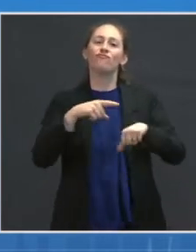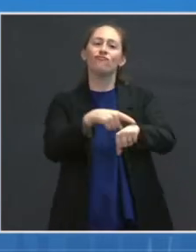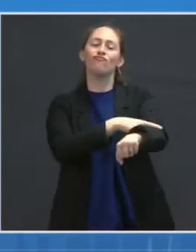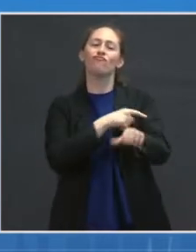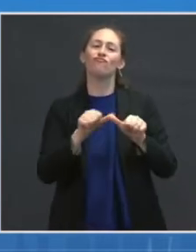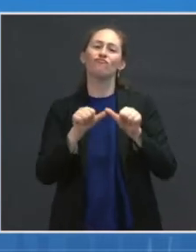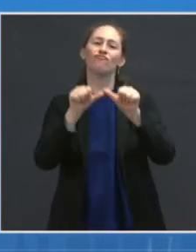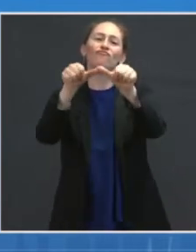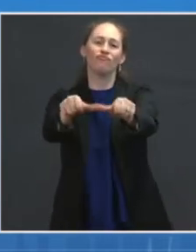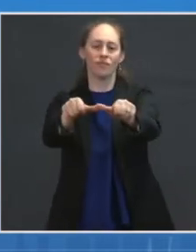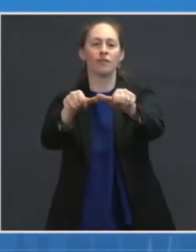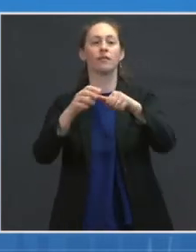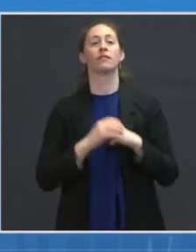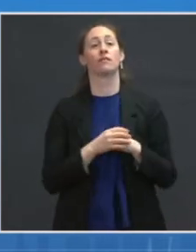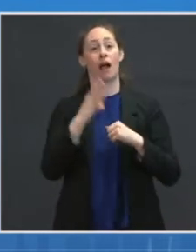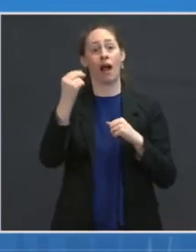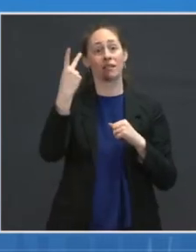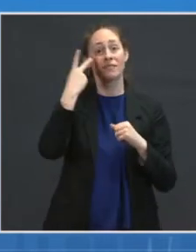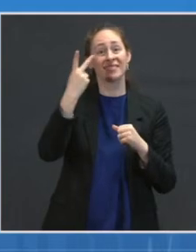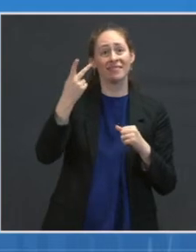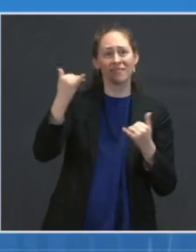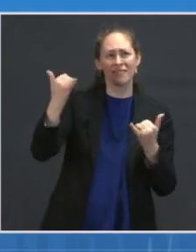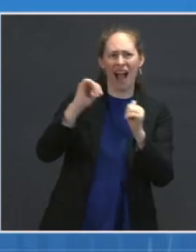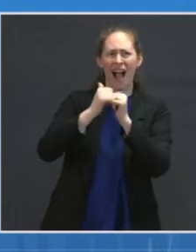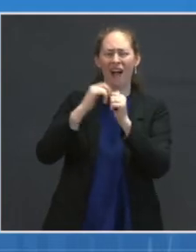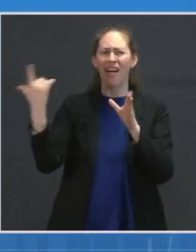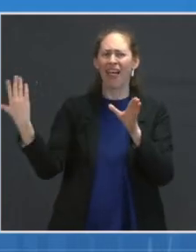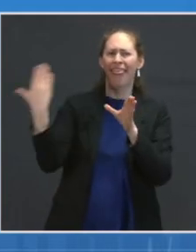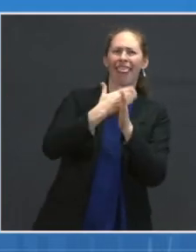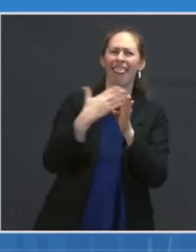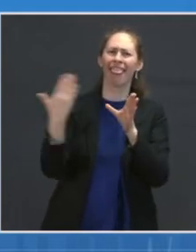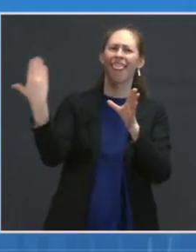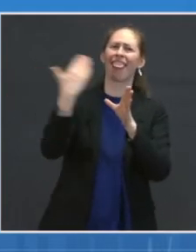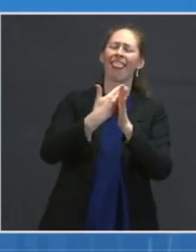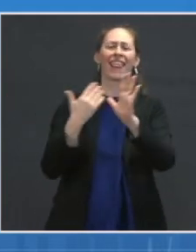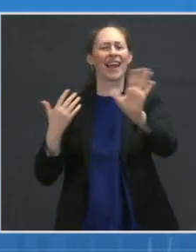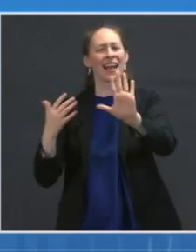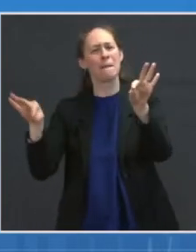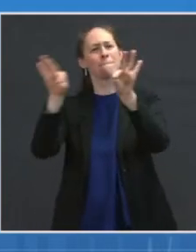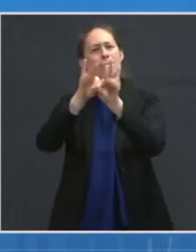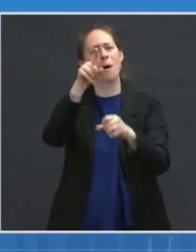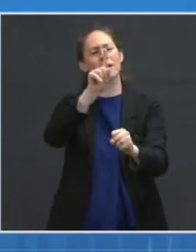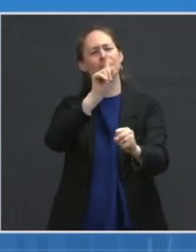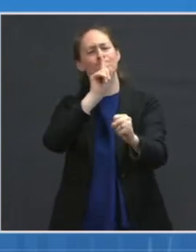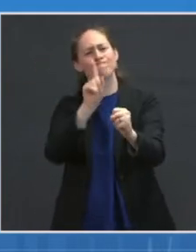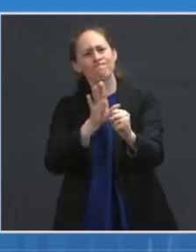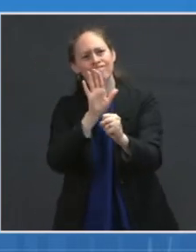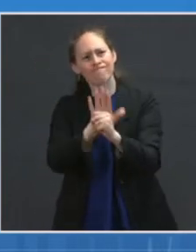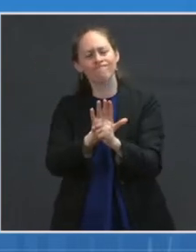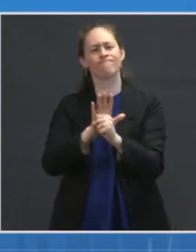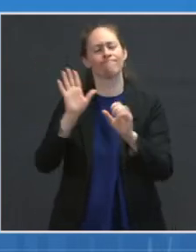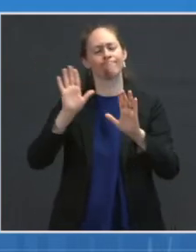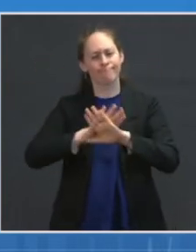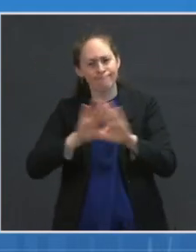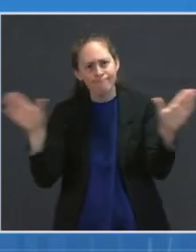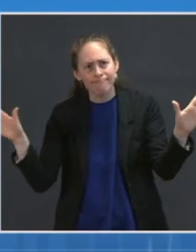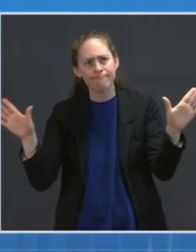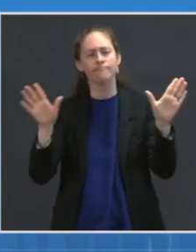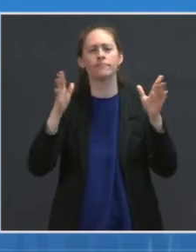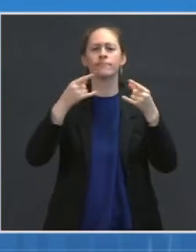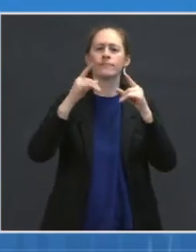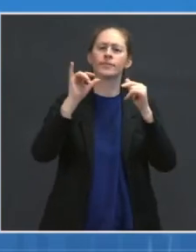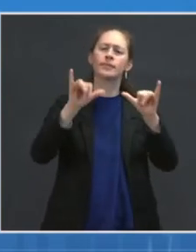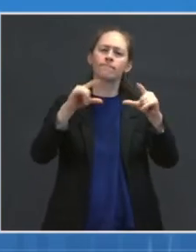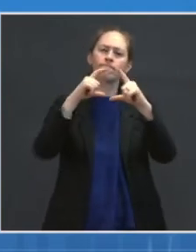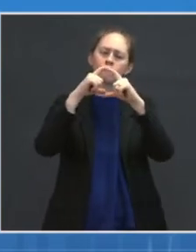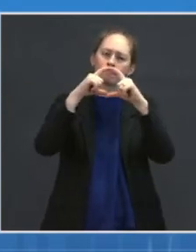making, we must recommit to doing our part to protect one another, wear a well-fitting mask, social distance, avoid